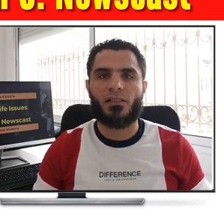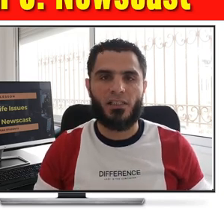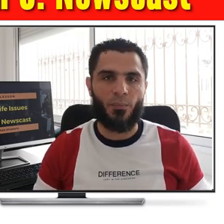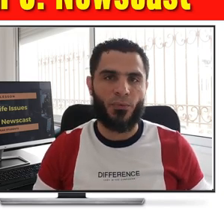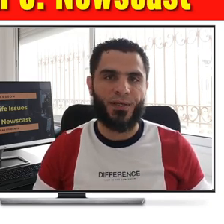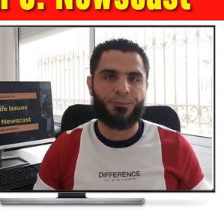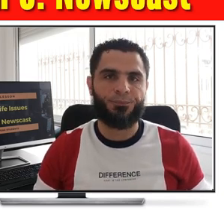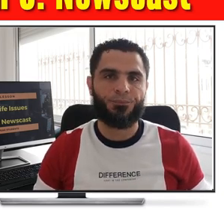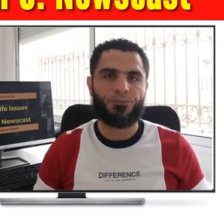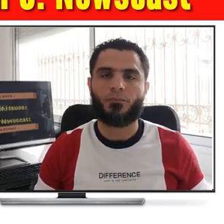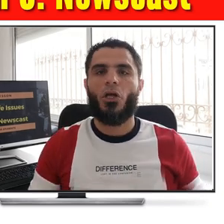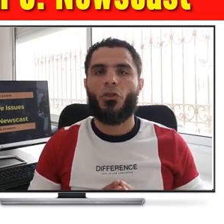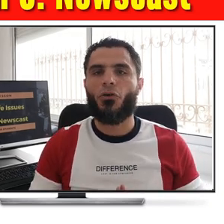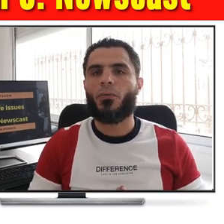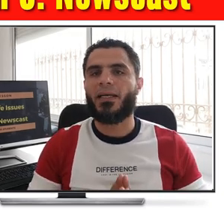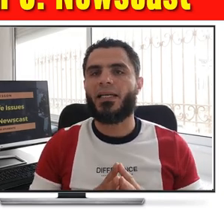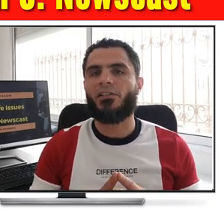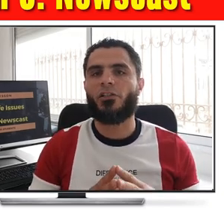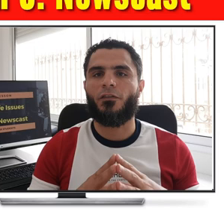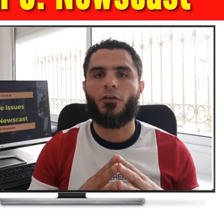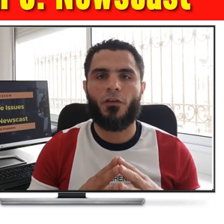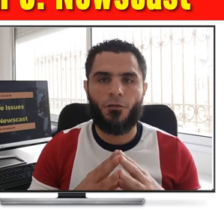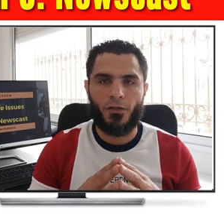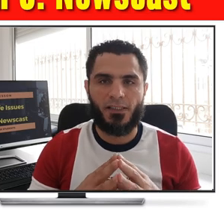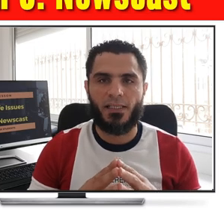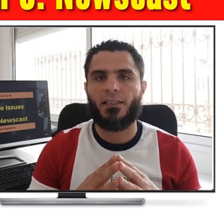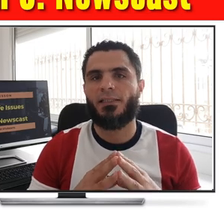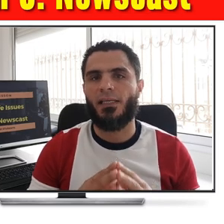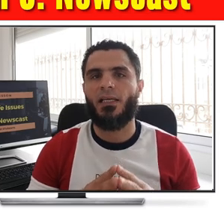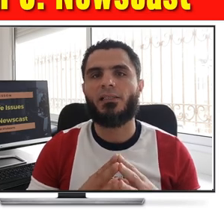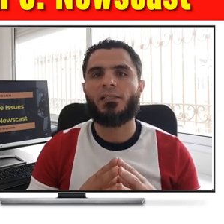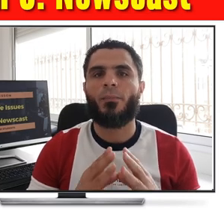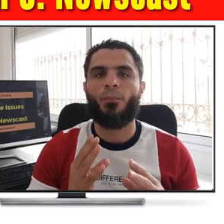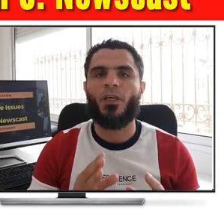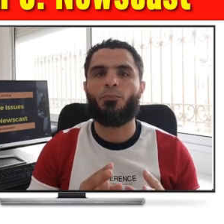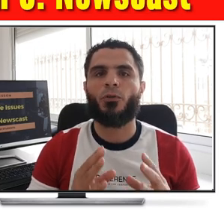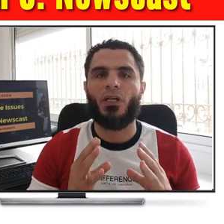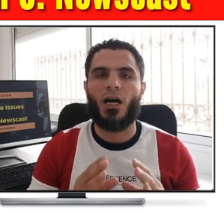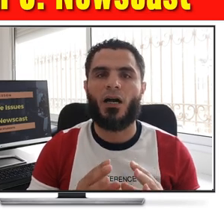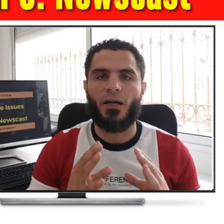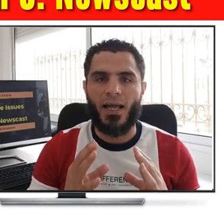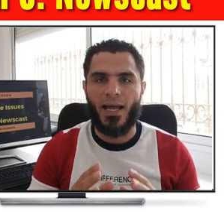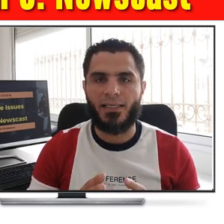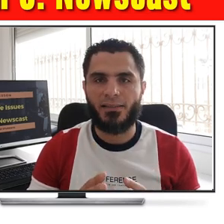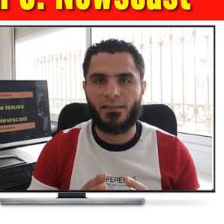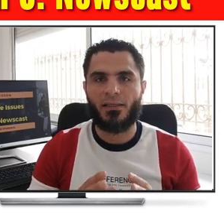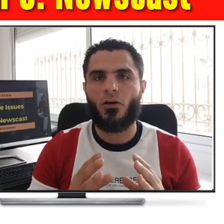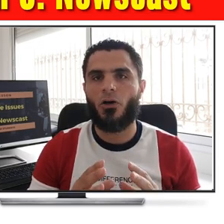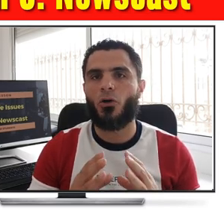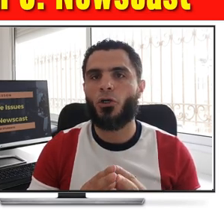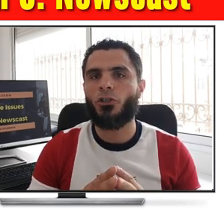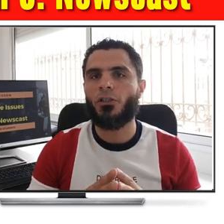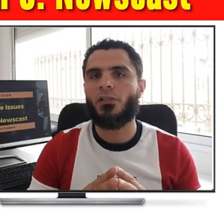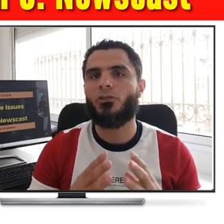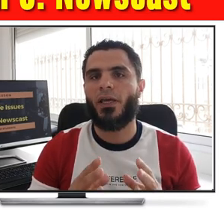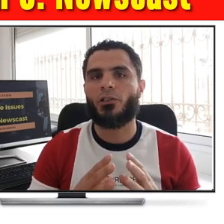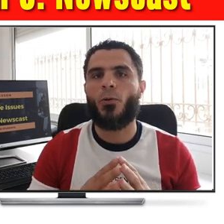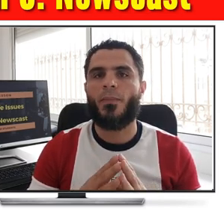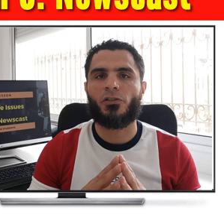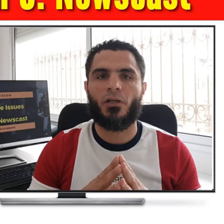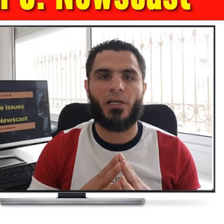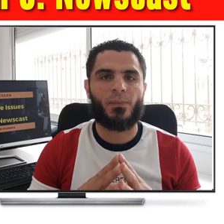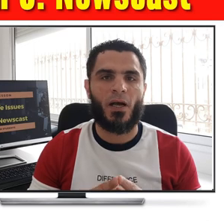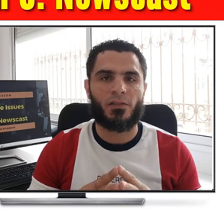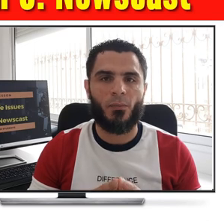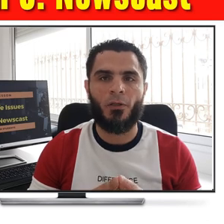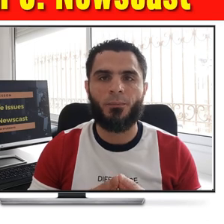be slippery. The correct answer for the first sentence is People are asked or ordered to